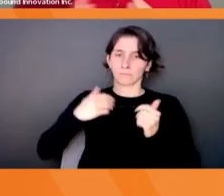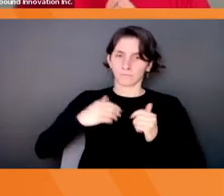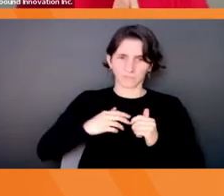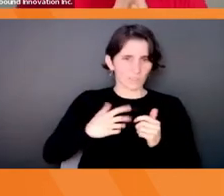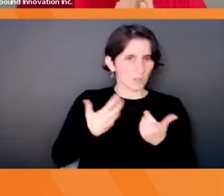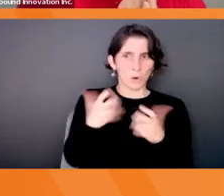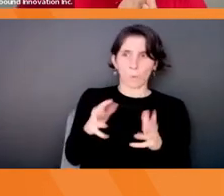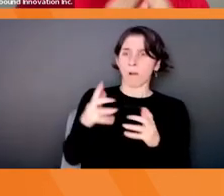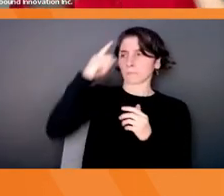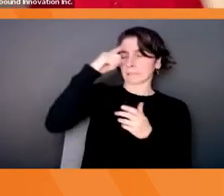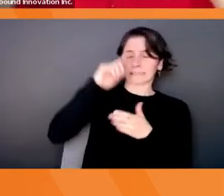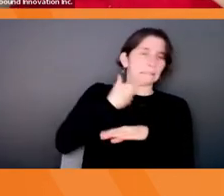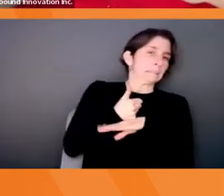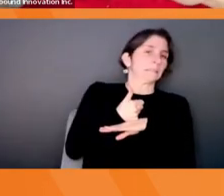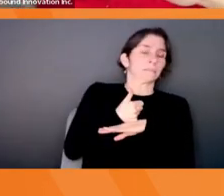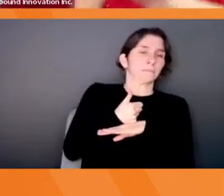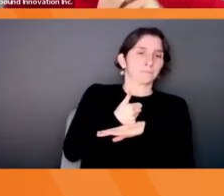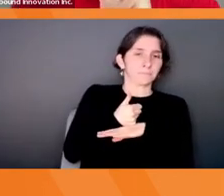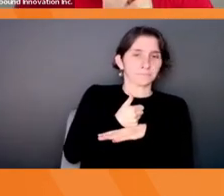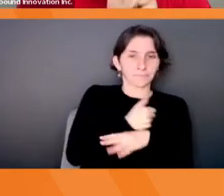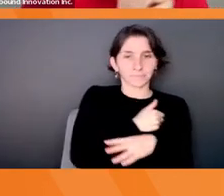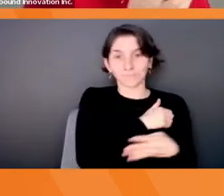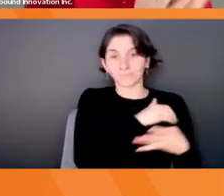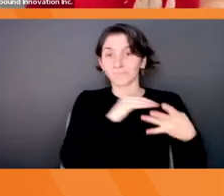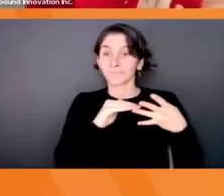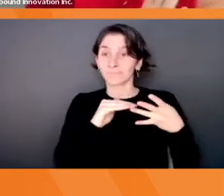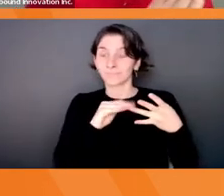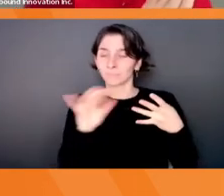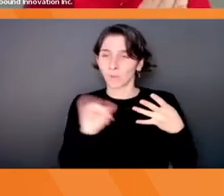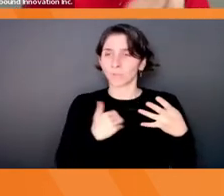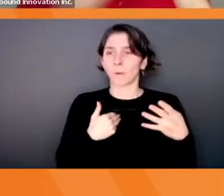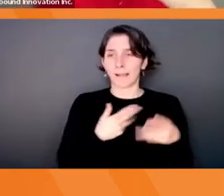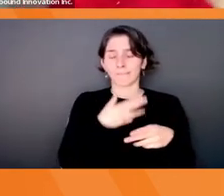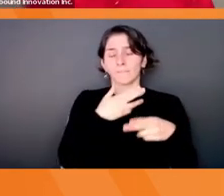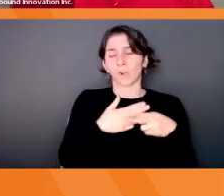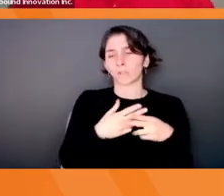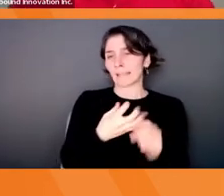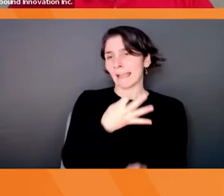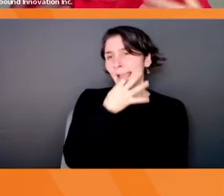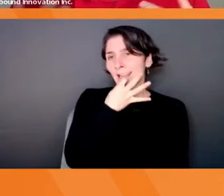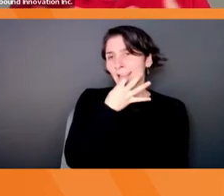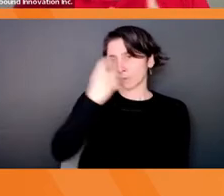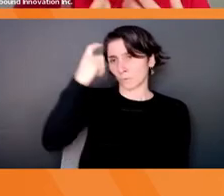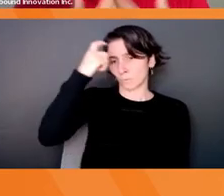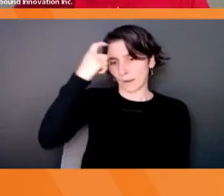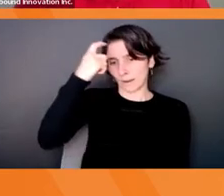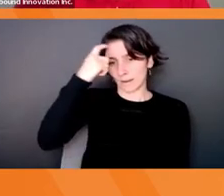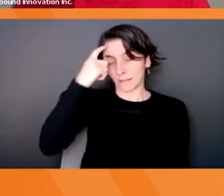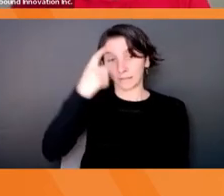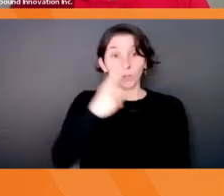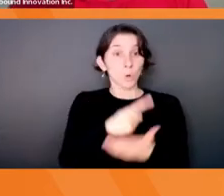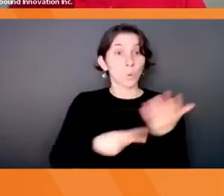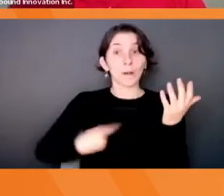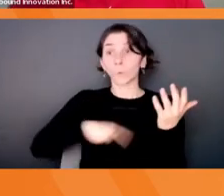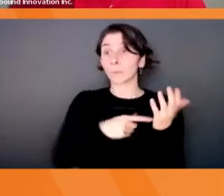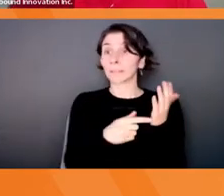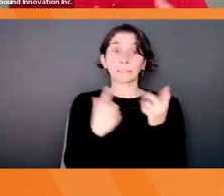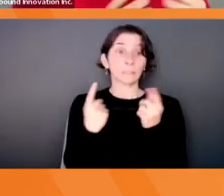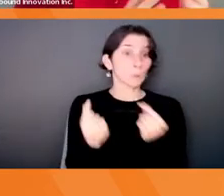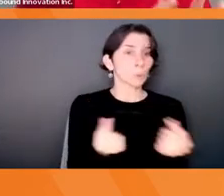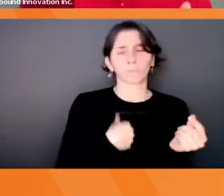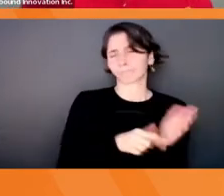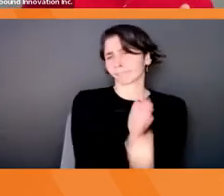We also have what I call the expert brain and expert brain is great, right? We, we all are good at the things that we do. We're subject matter experts.